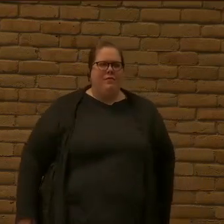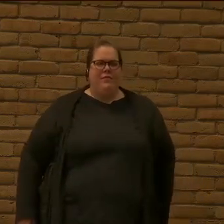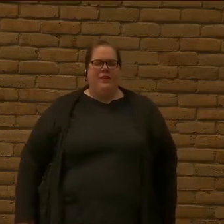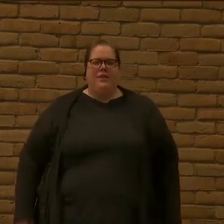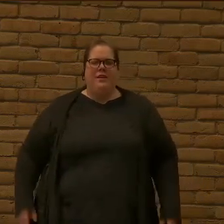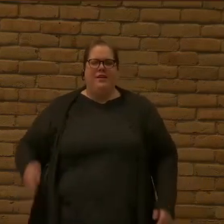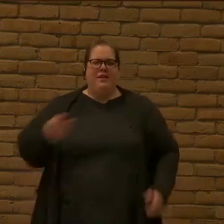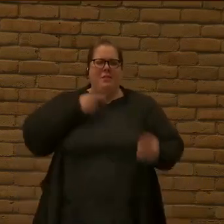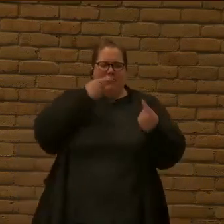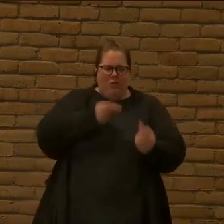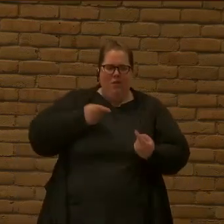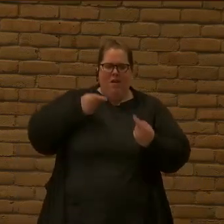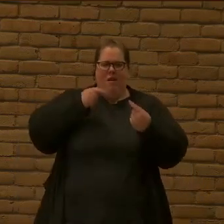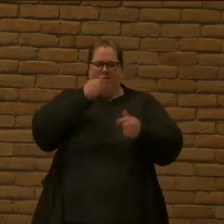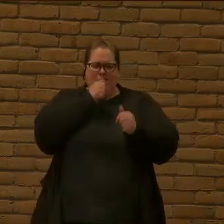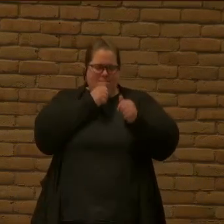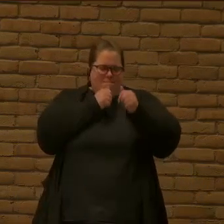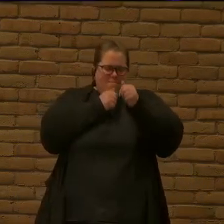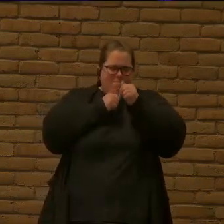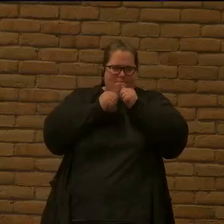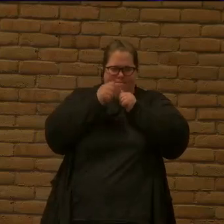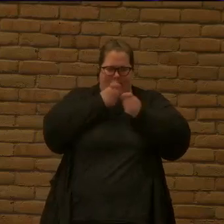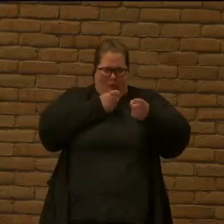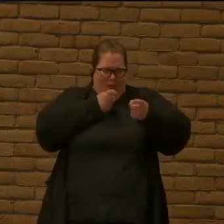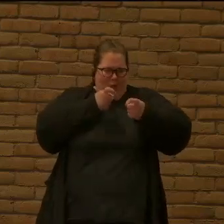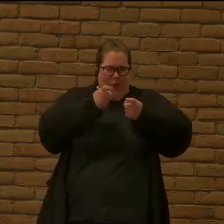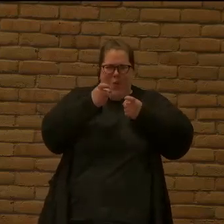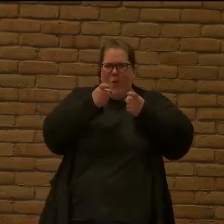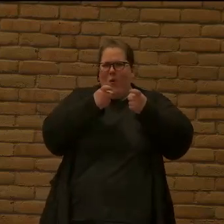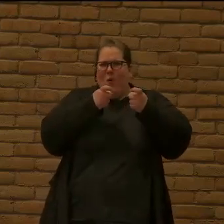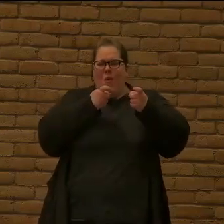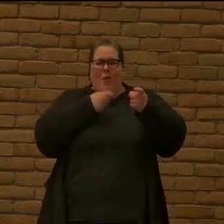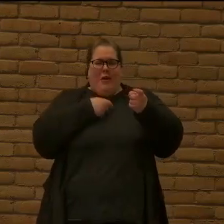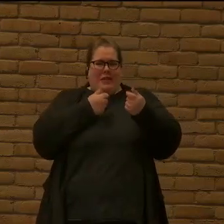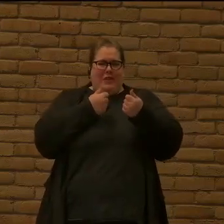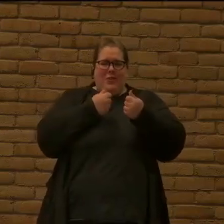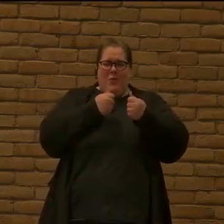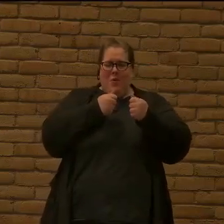I have tried to hold it all together